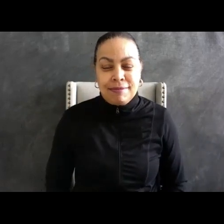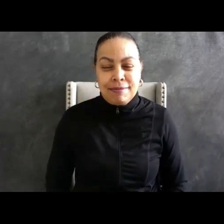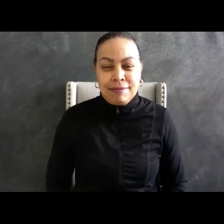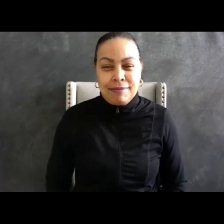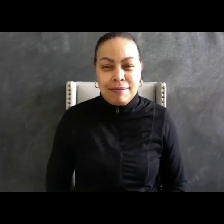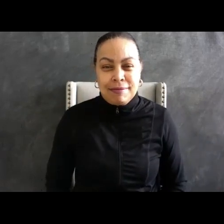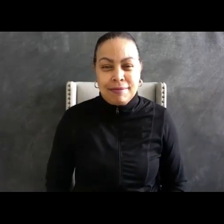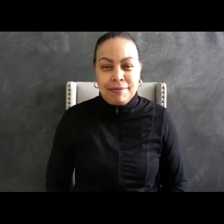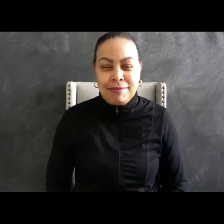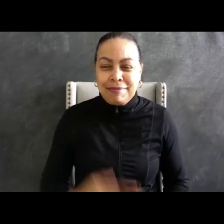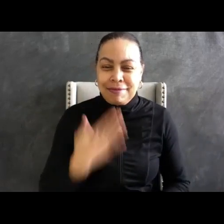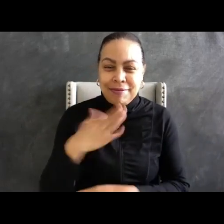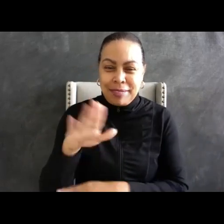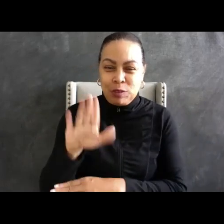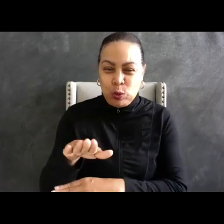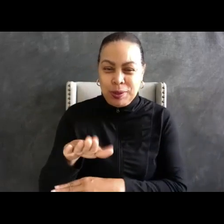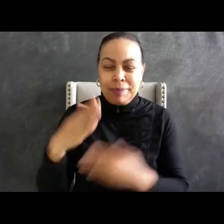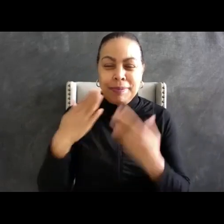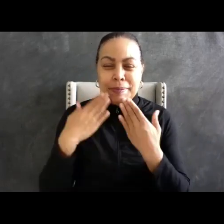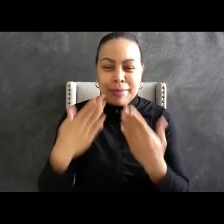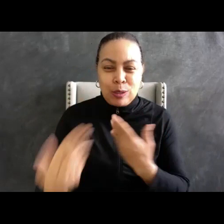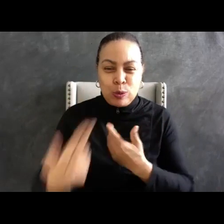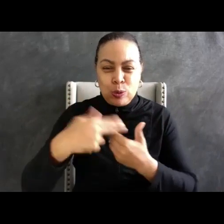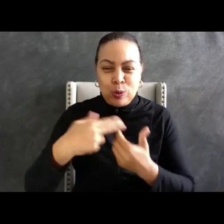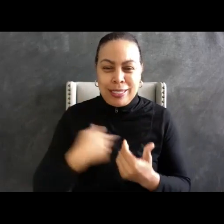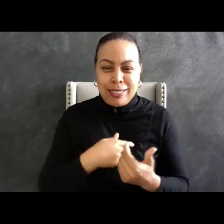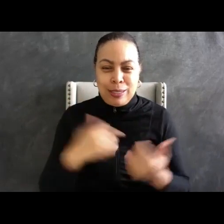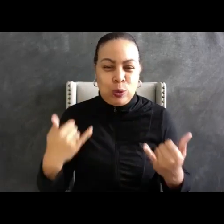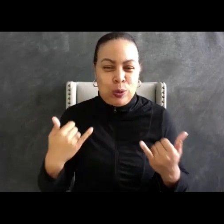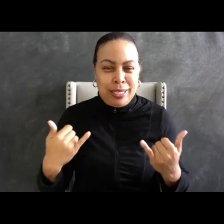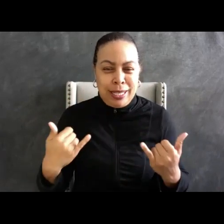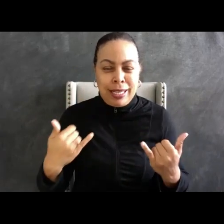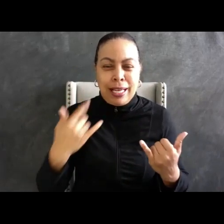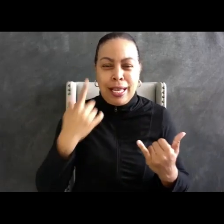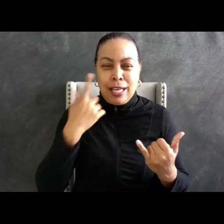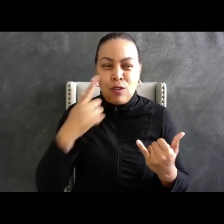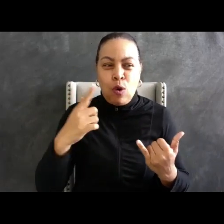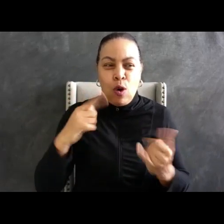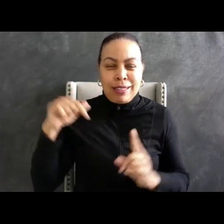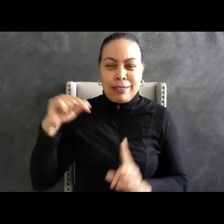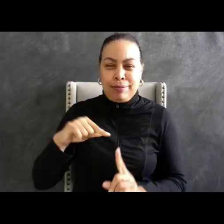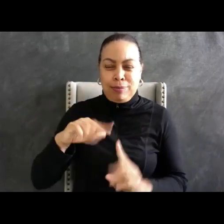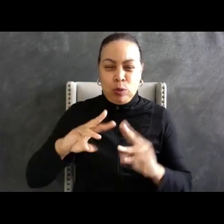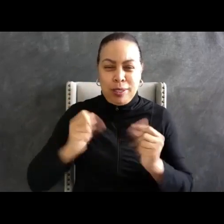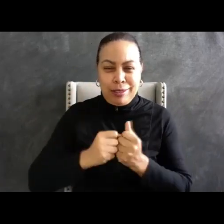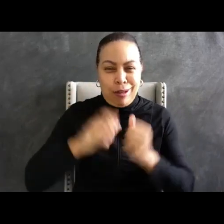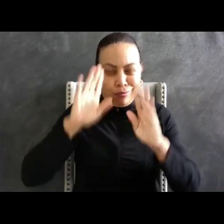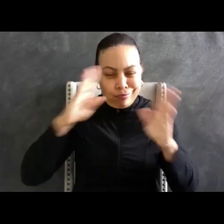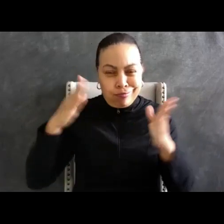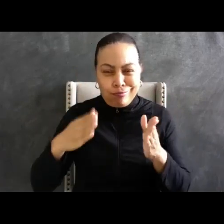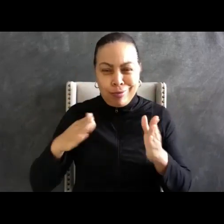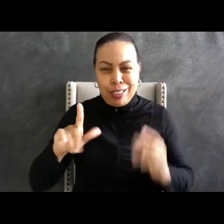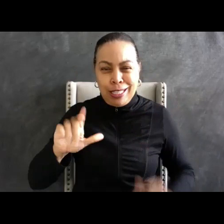So good afternoon and thank you for joining us today for Spotlight on Law Enforcement